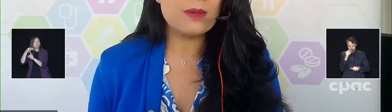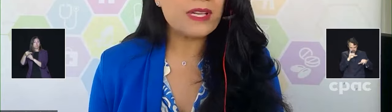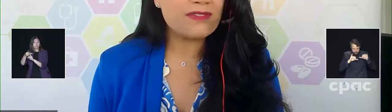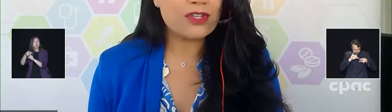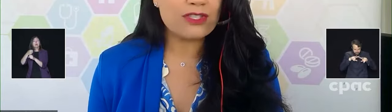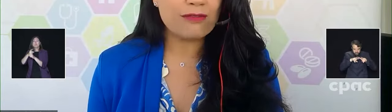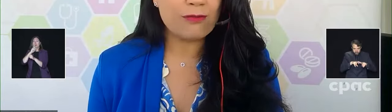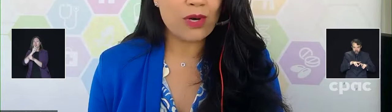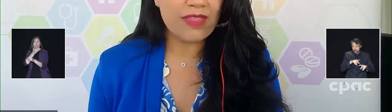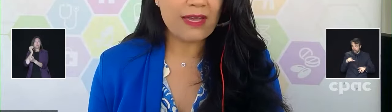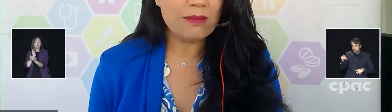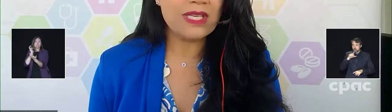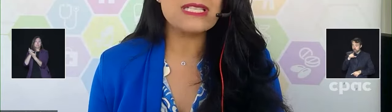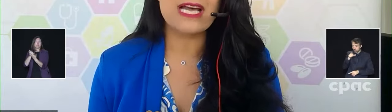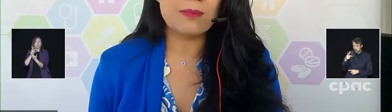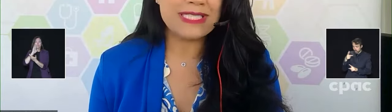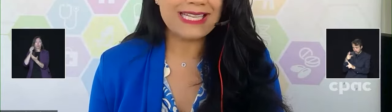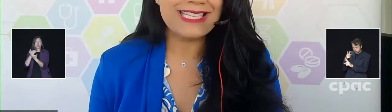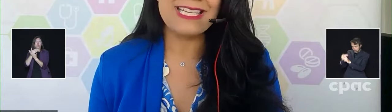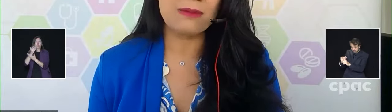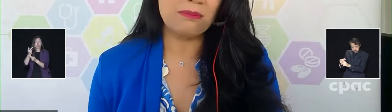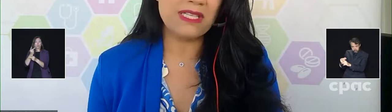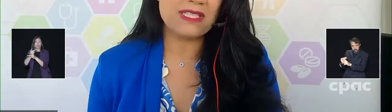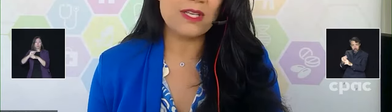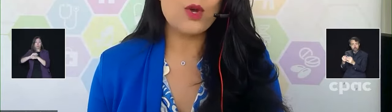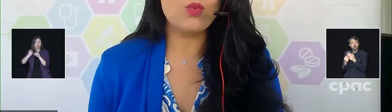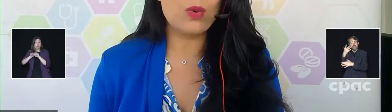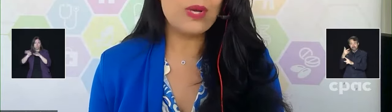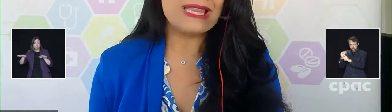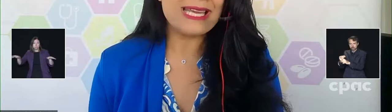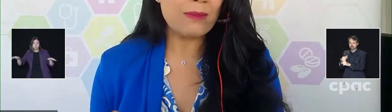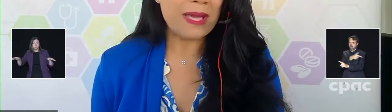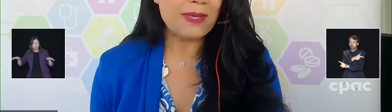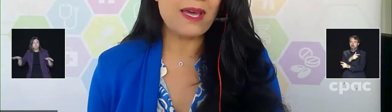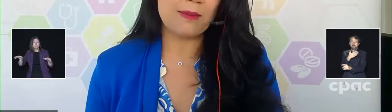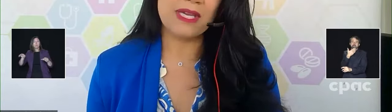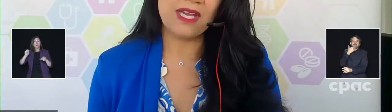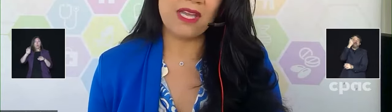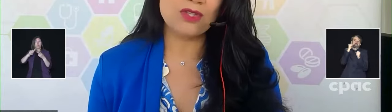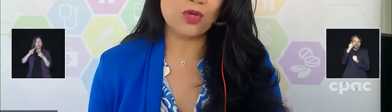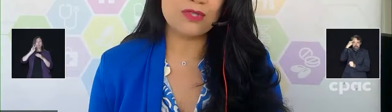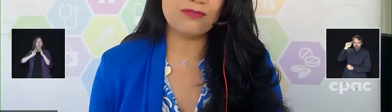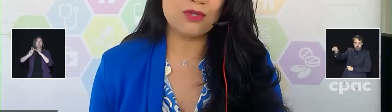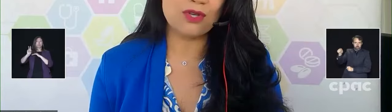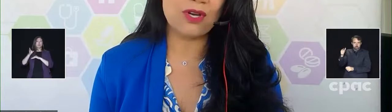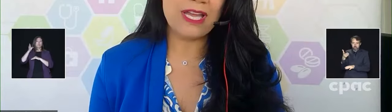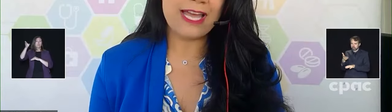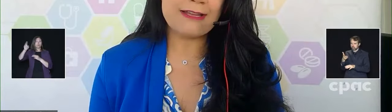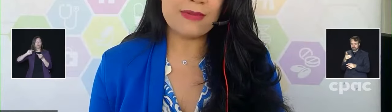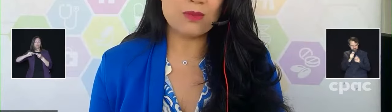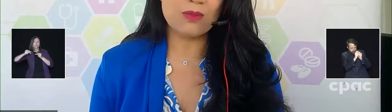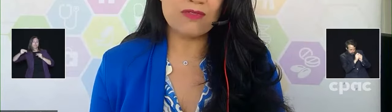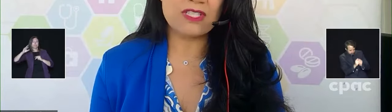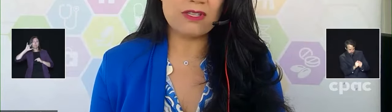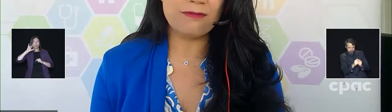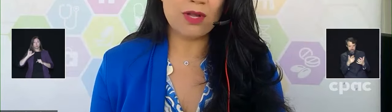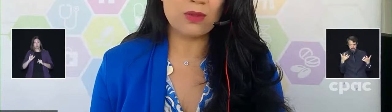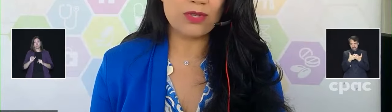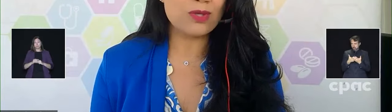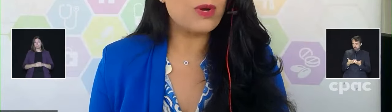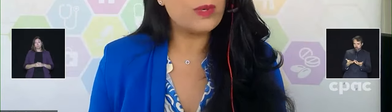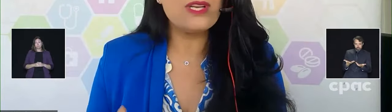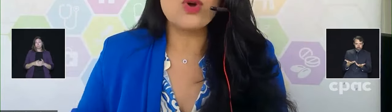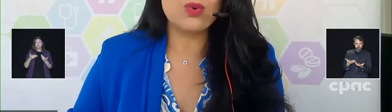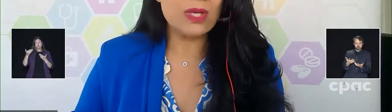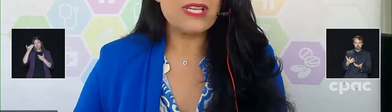best version for them, and it's updated and it meets what we think may be coming in terms of the future as we move into the fall and